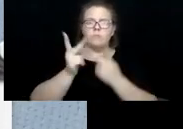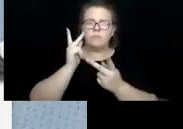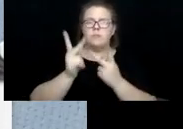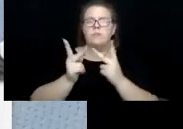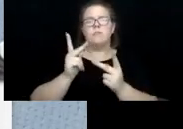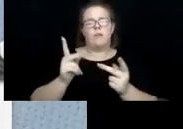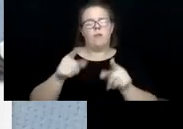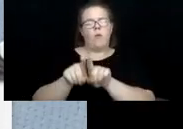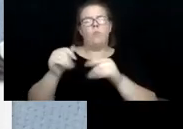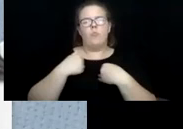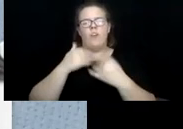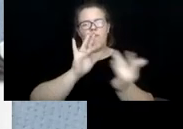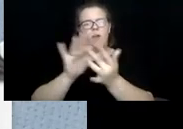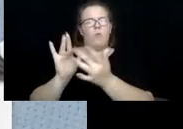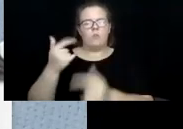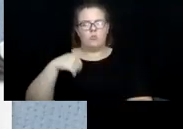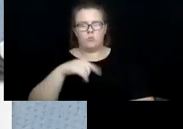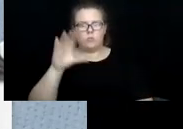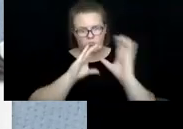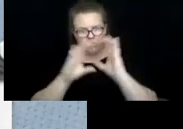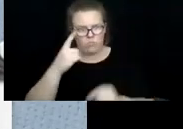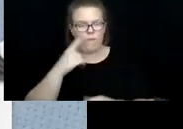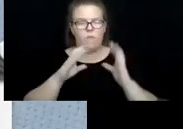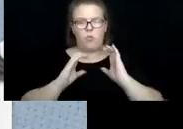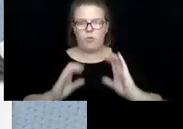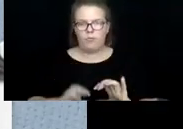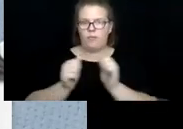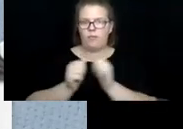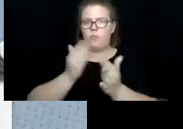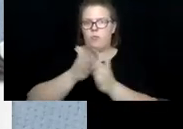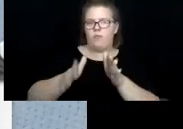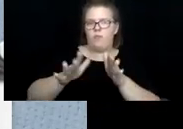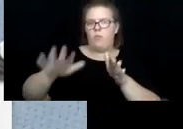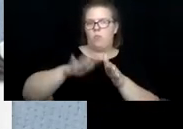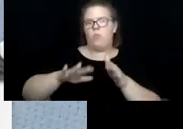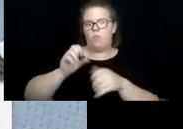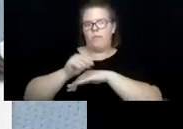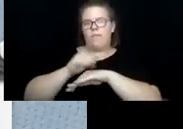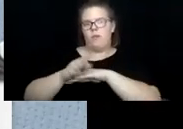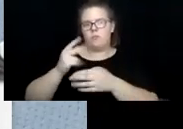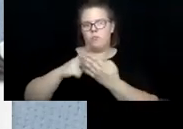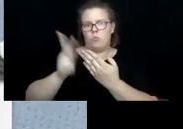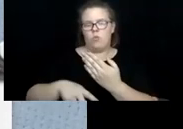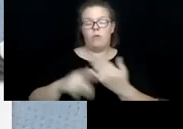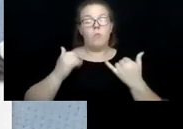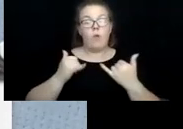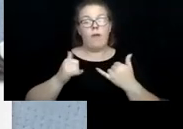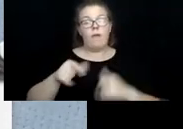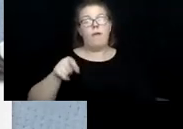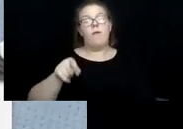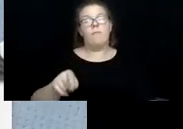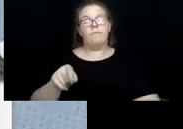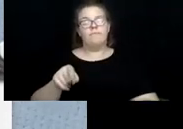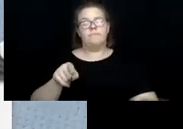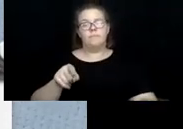services. We go looking for clients with our neighborhood advisor program. Right now, um, our neighborhood advisors are